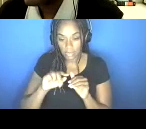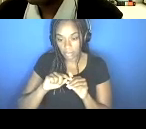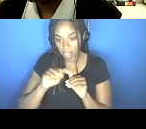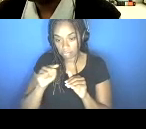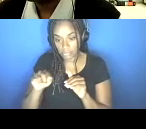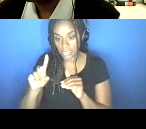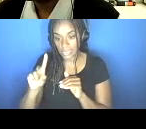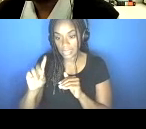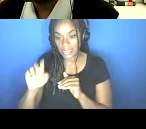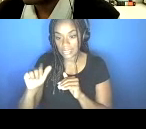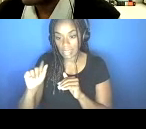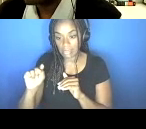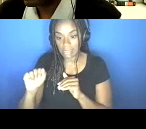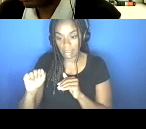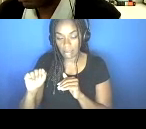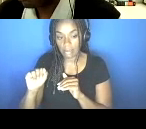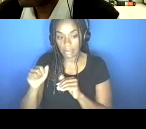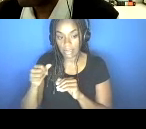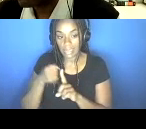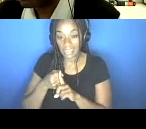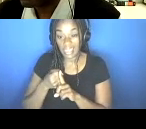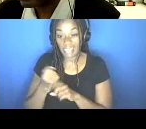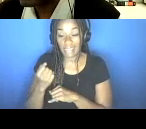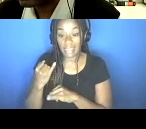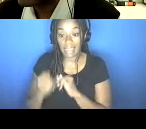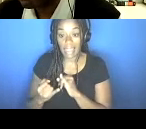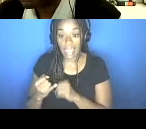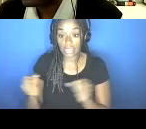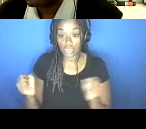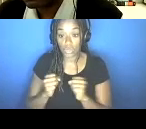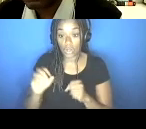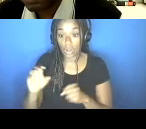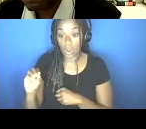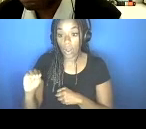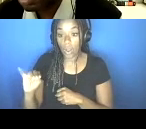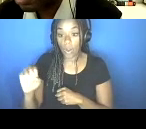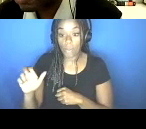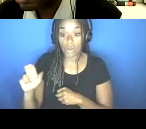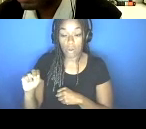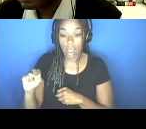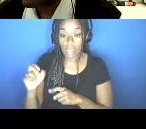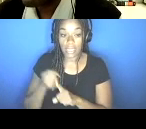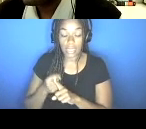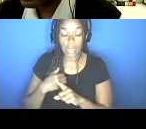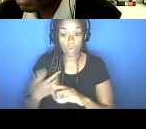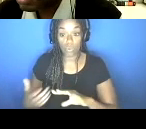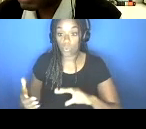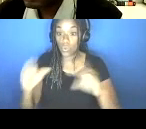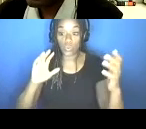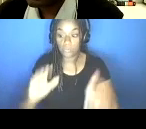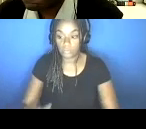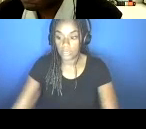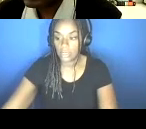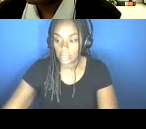hit. And then you can see last winter, when the Omicron variant hit, and definitely, you know, threw us for a big loop. Luckily,